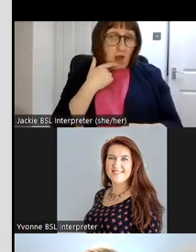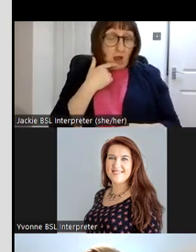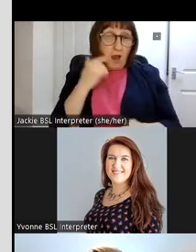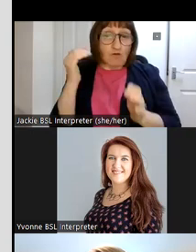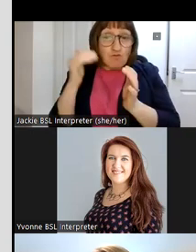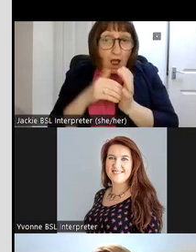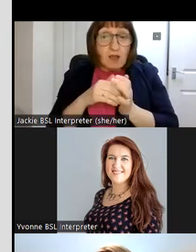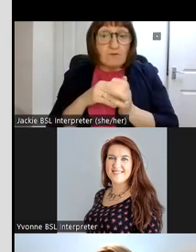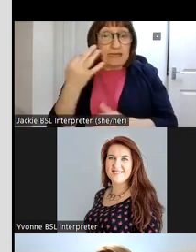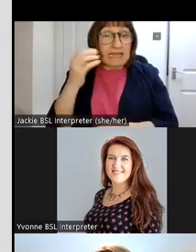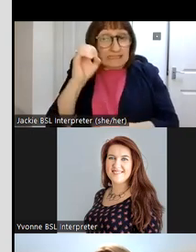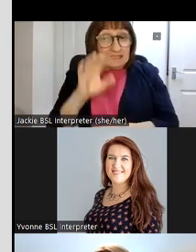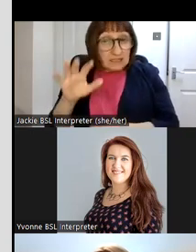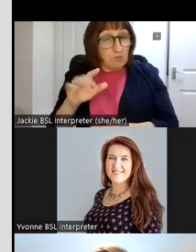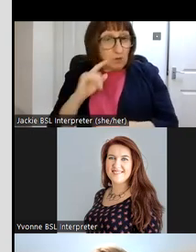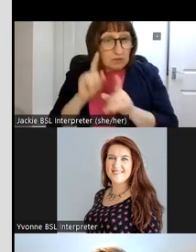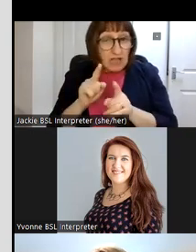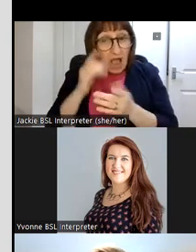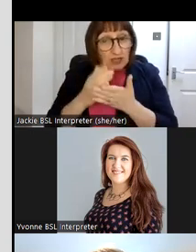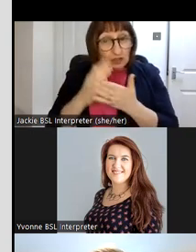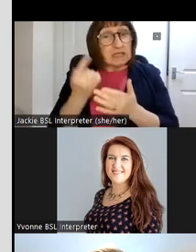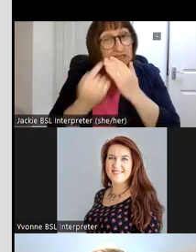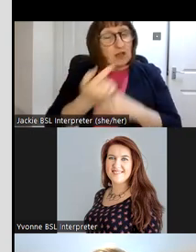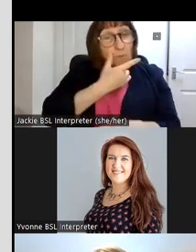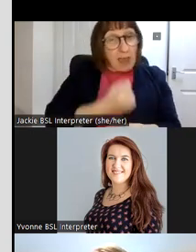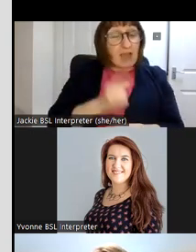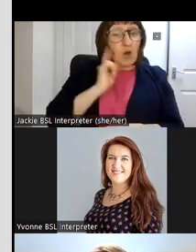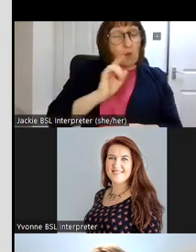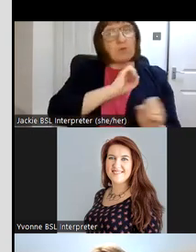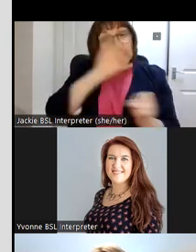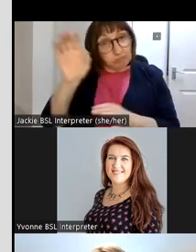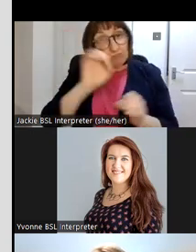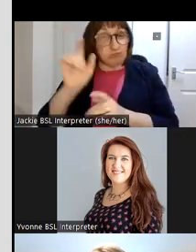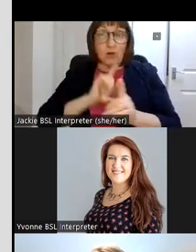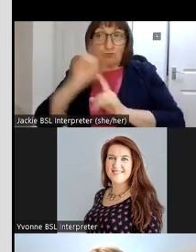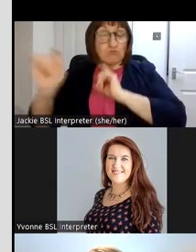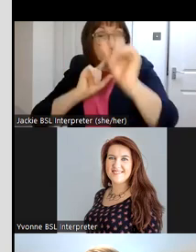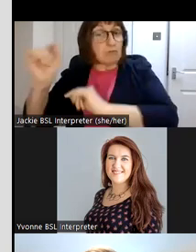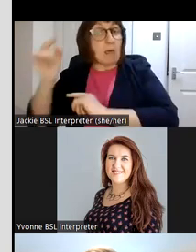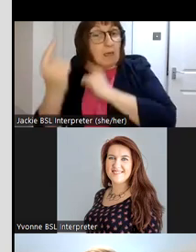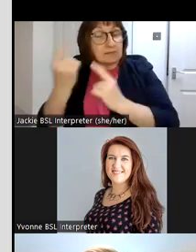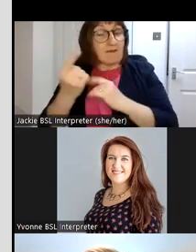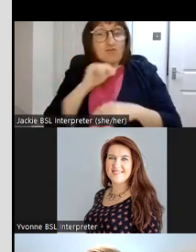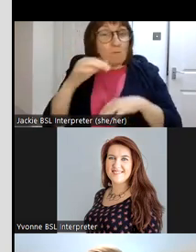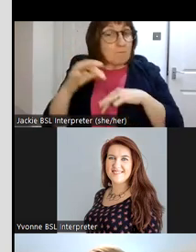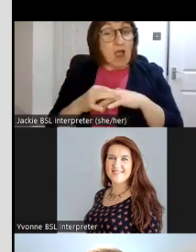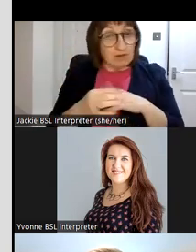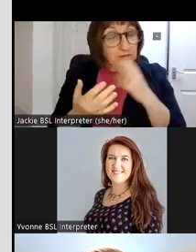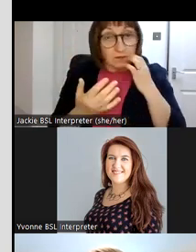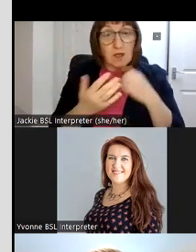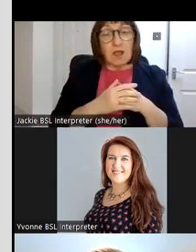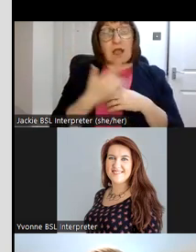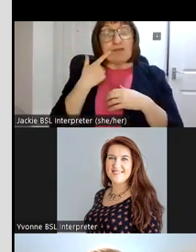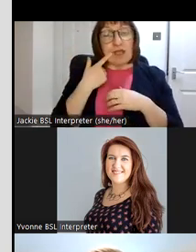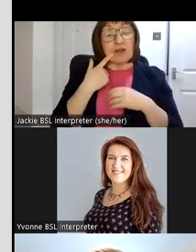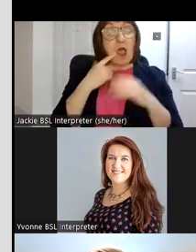but by the 1880s it was actually single men and women who were leaving my colin um and then of course we had birmingham